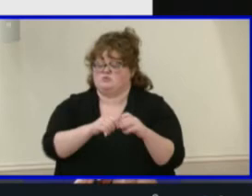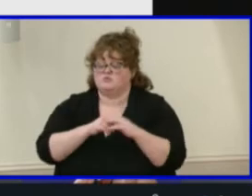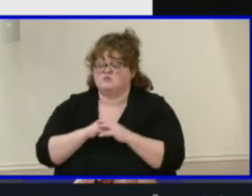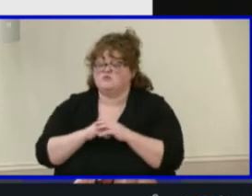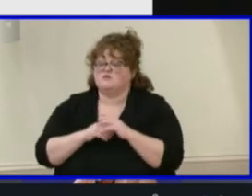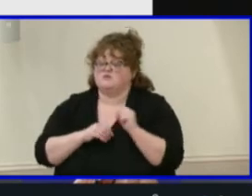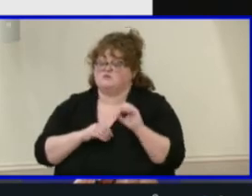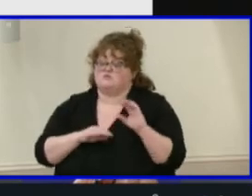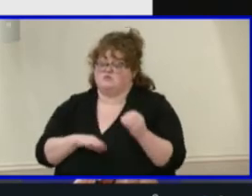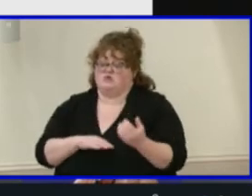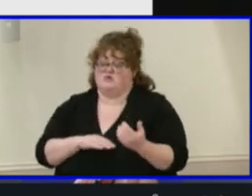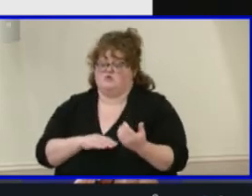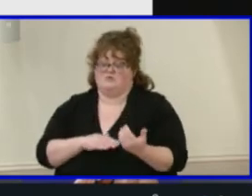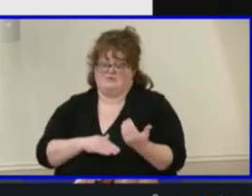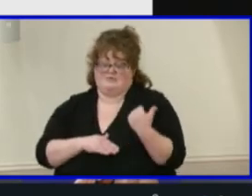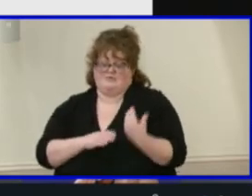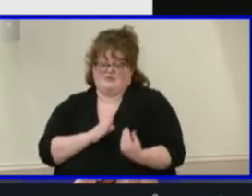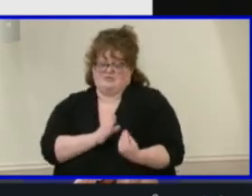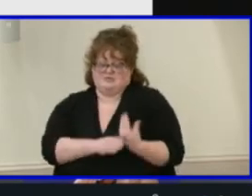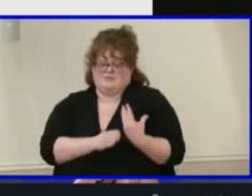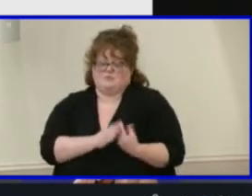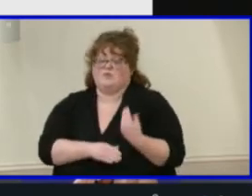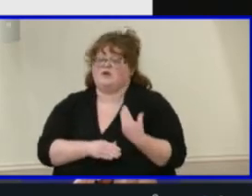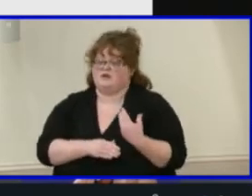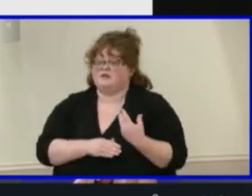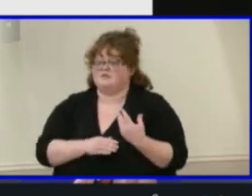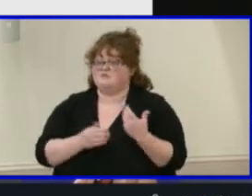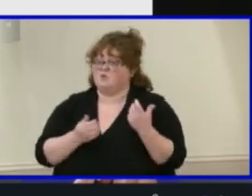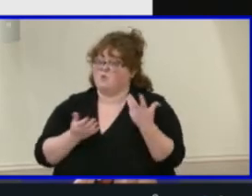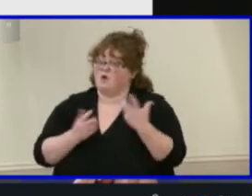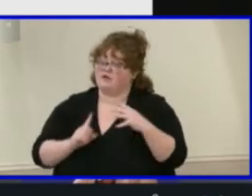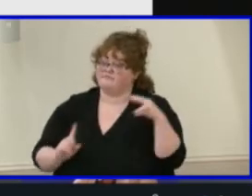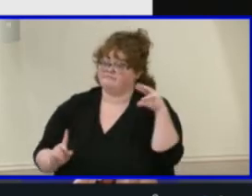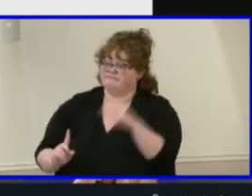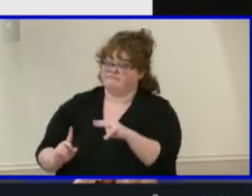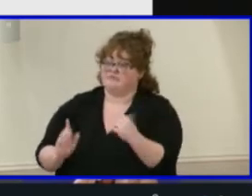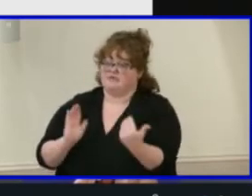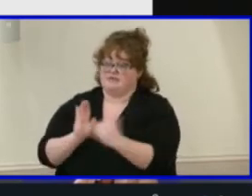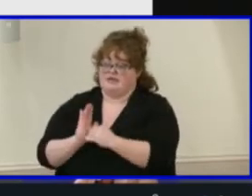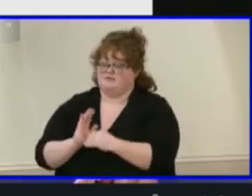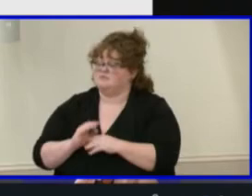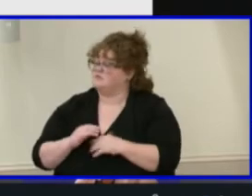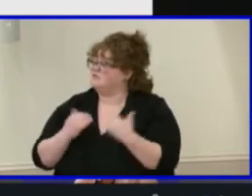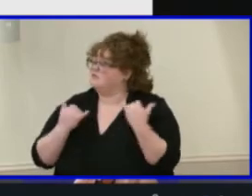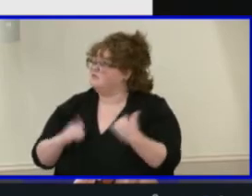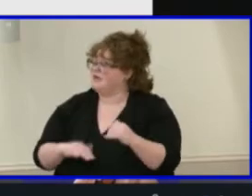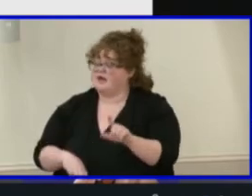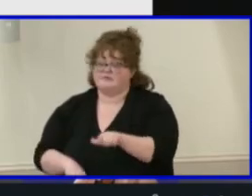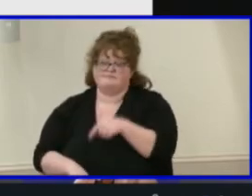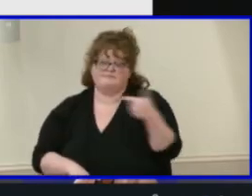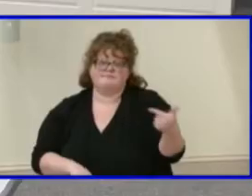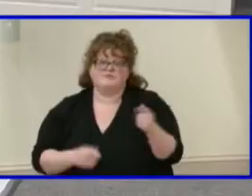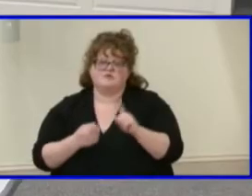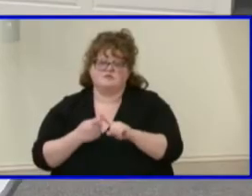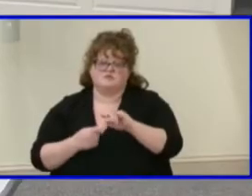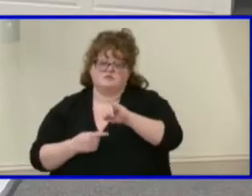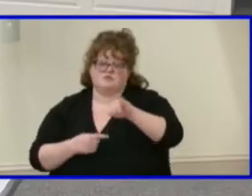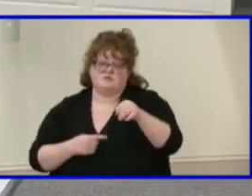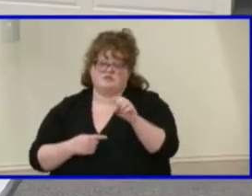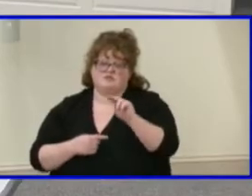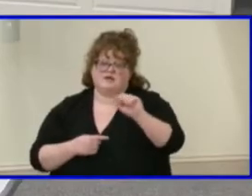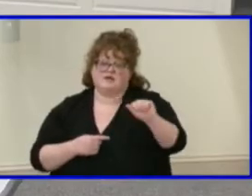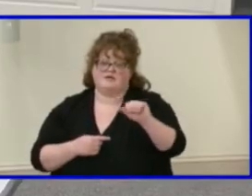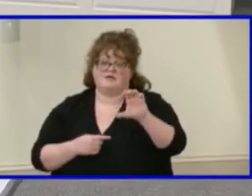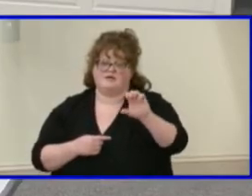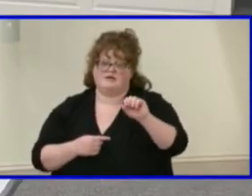earlier this spring. At this time, I will turn the presentation over to Ms. Jenna Conley, our gifted